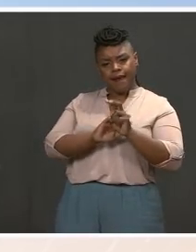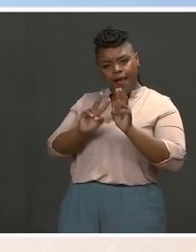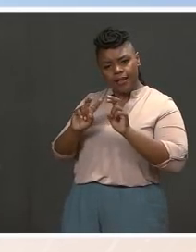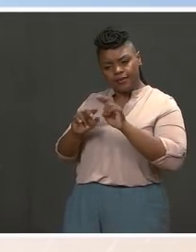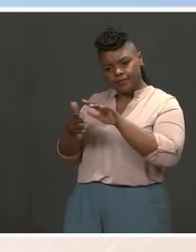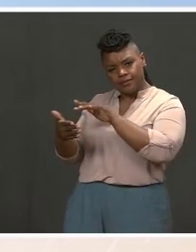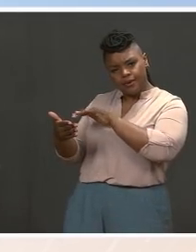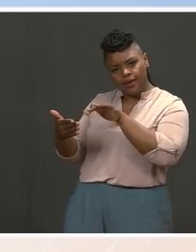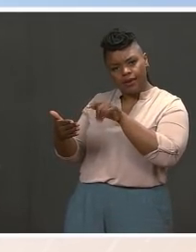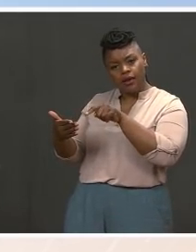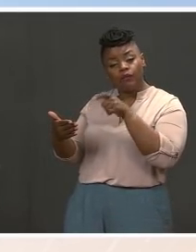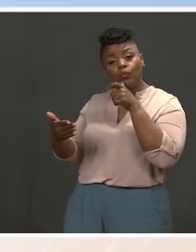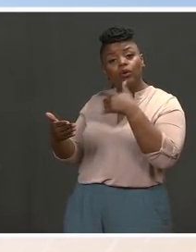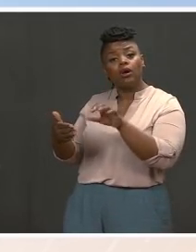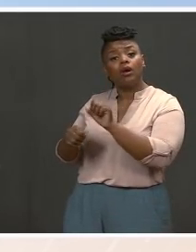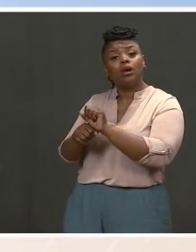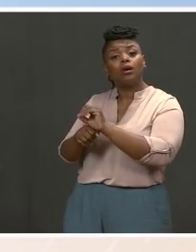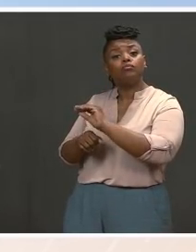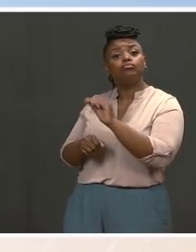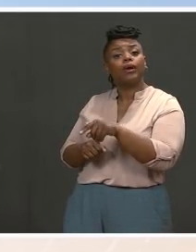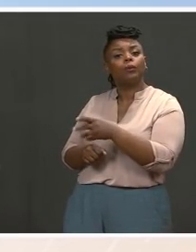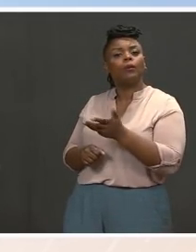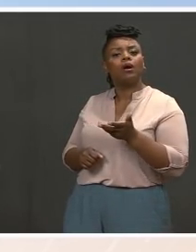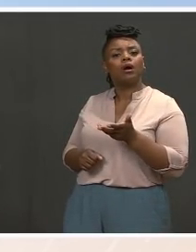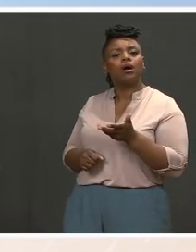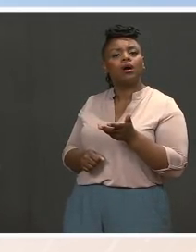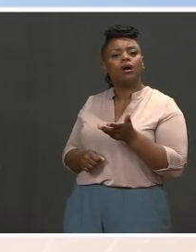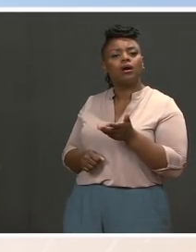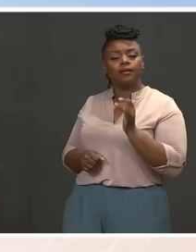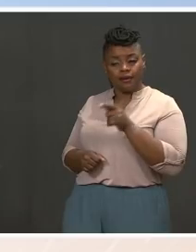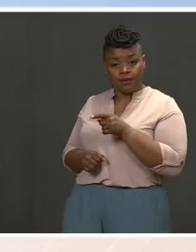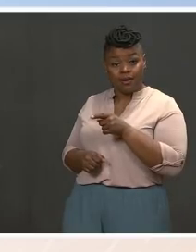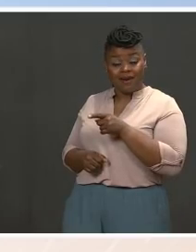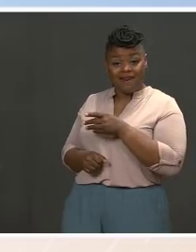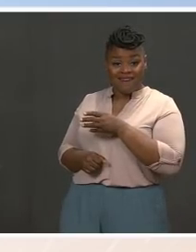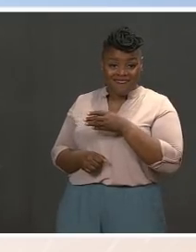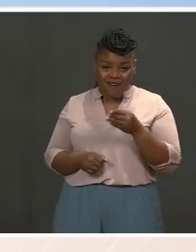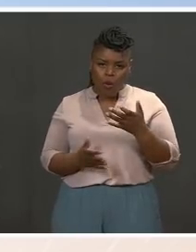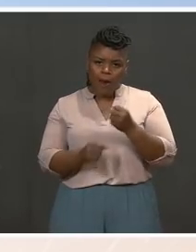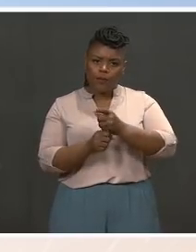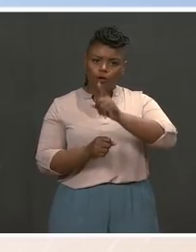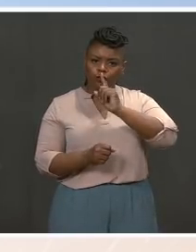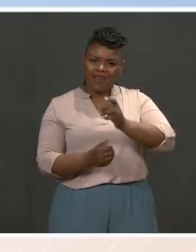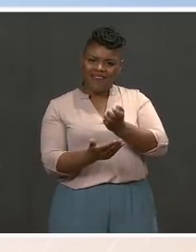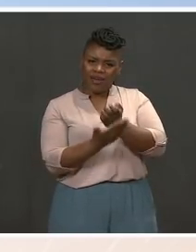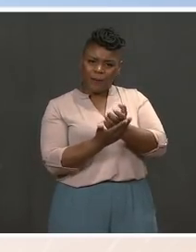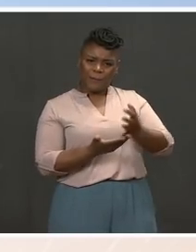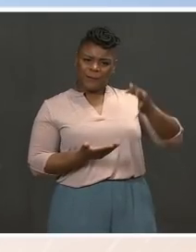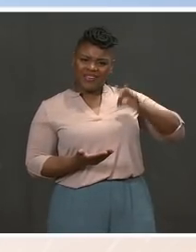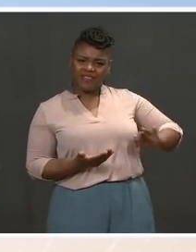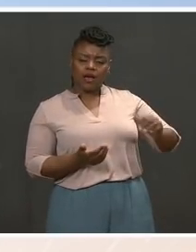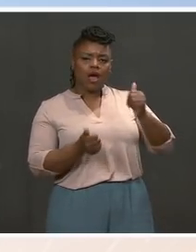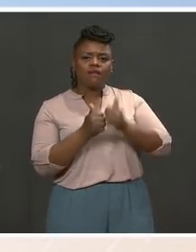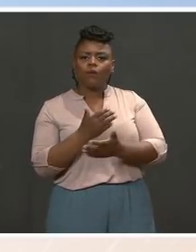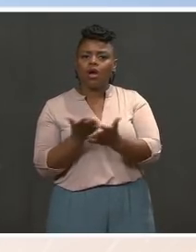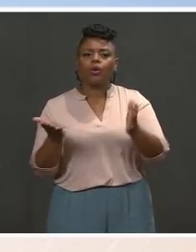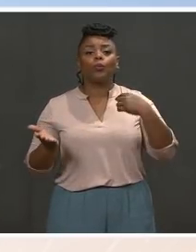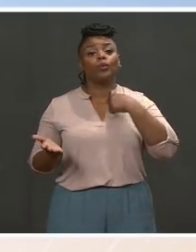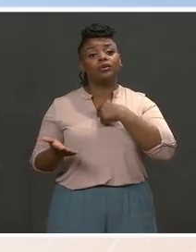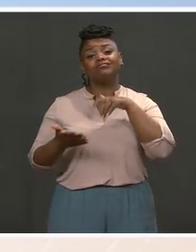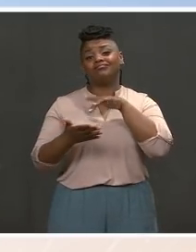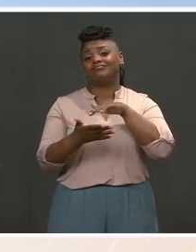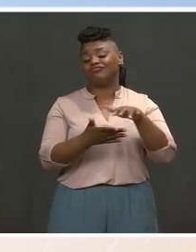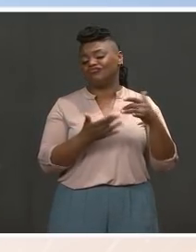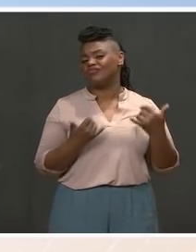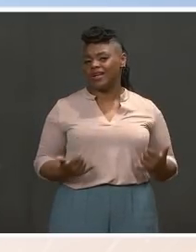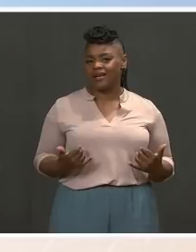to see that the economy is doing well for everybody. So, you know, we are very aligned in that. Go ahead. Thanks